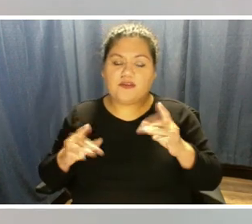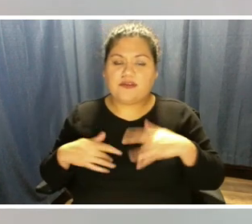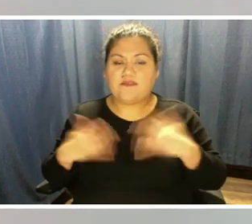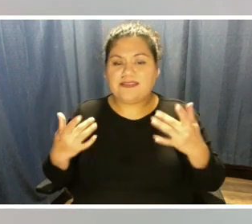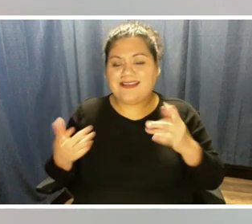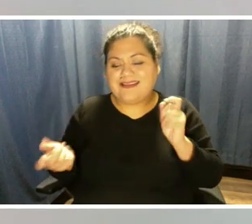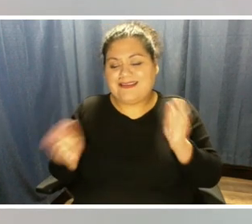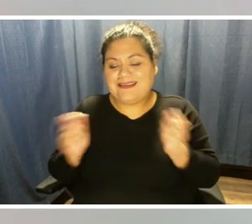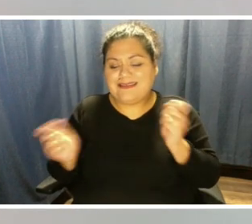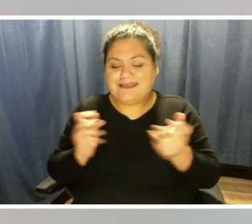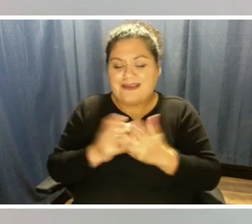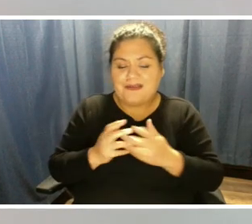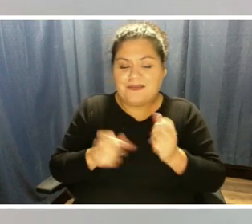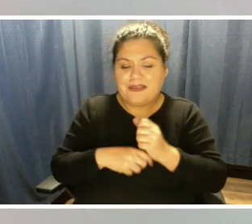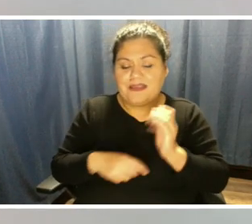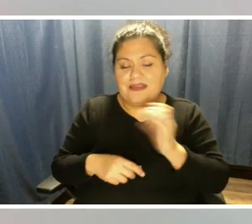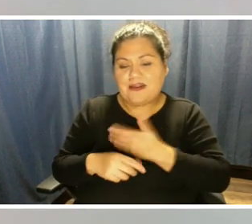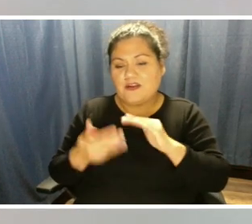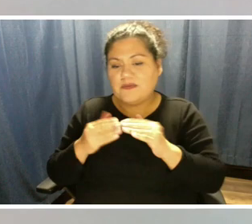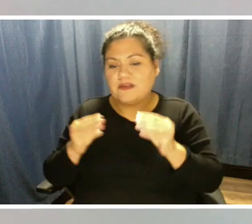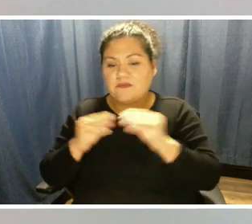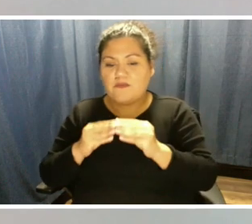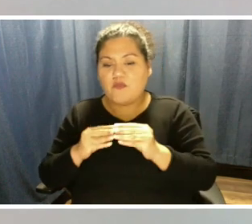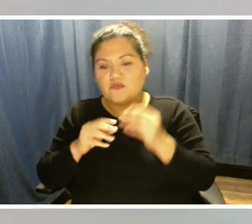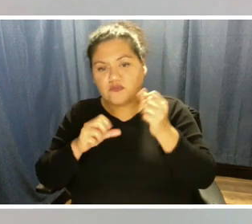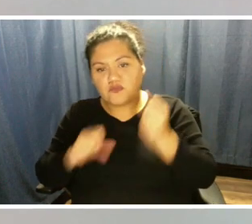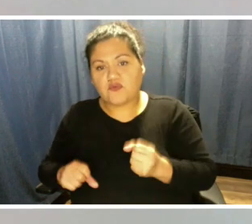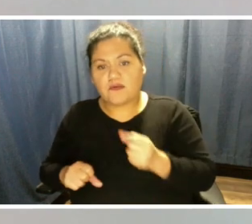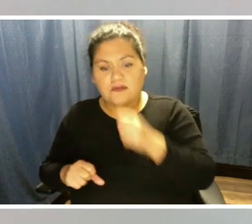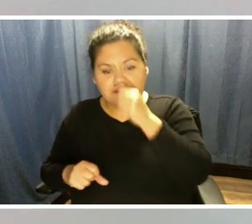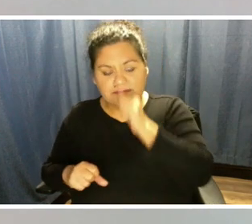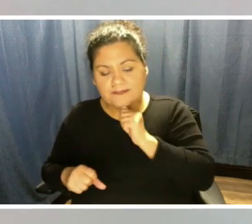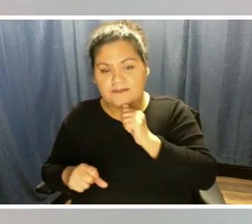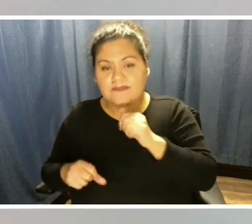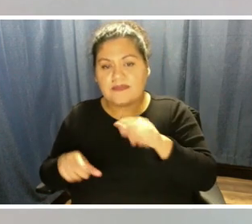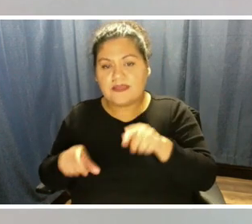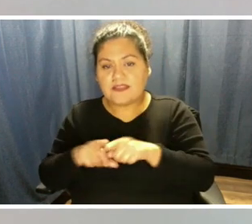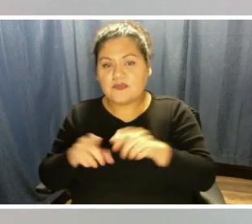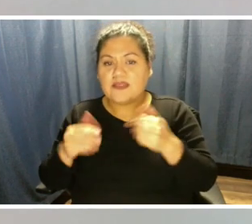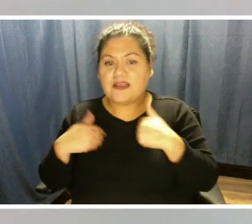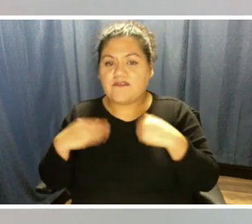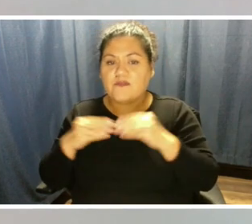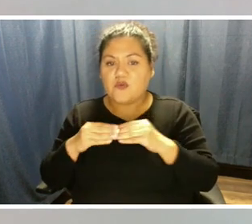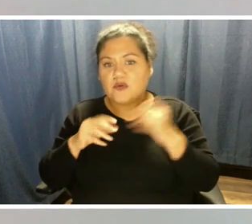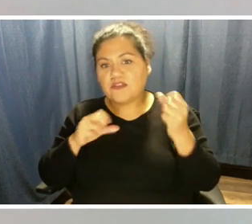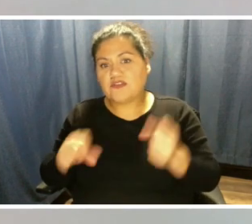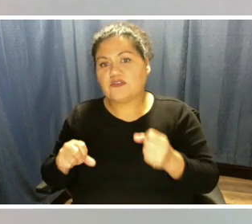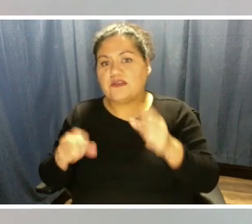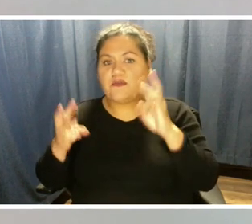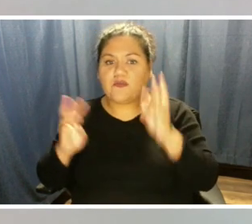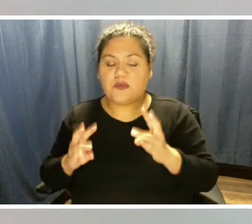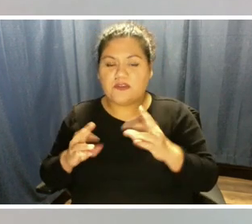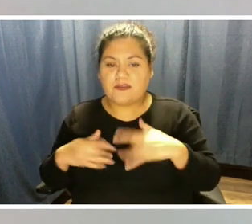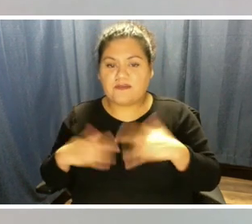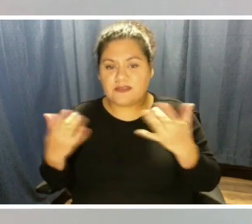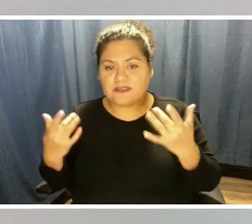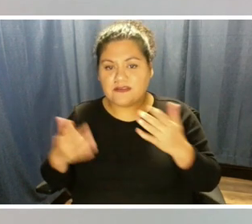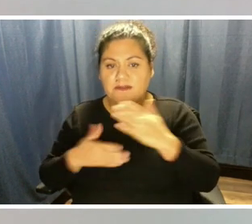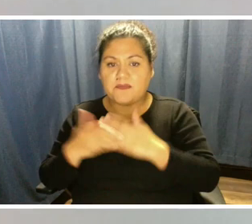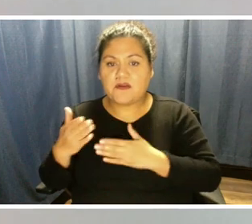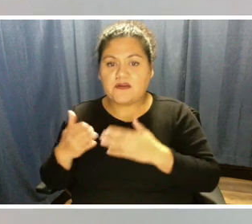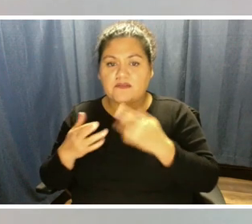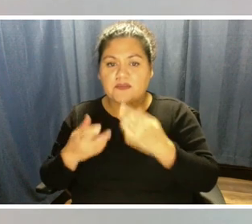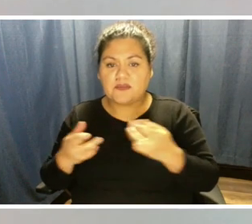our community more resilient as we have more and more of those extreme weather events. And so part of the resource